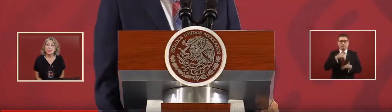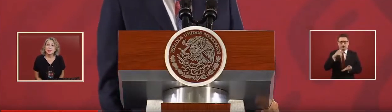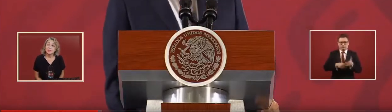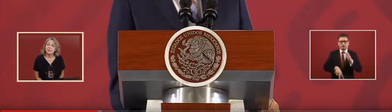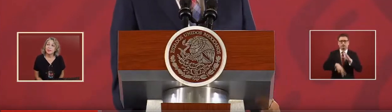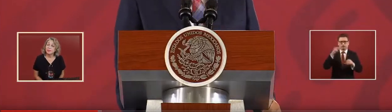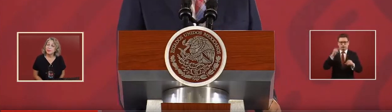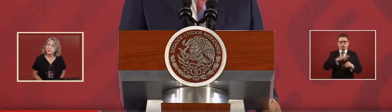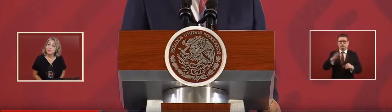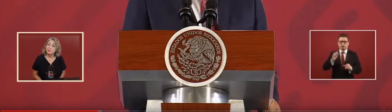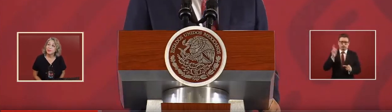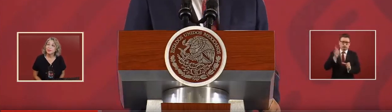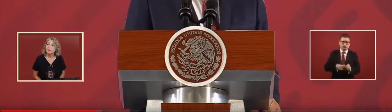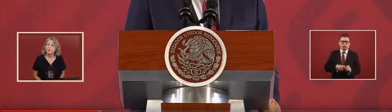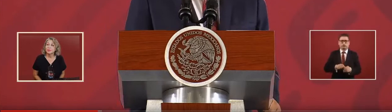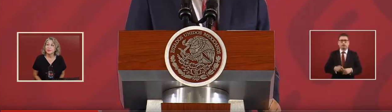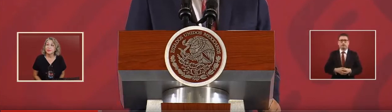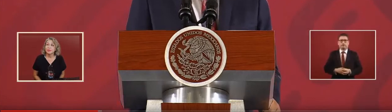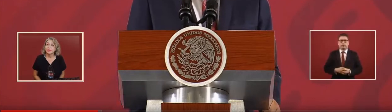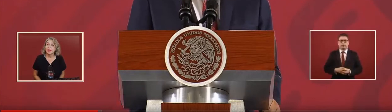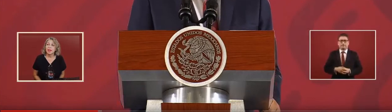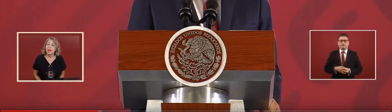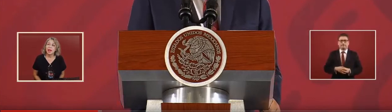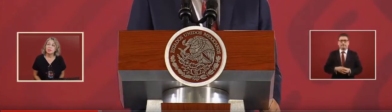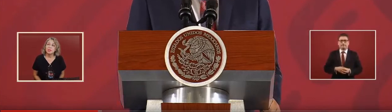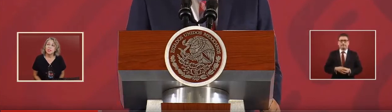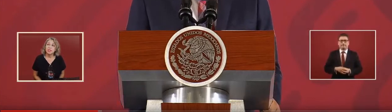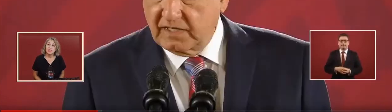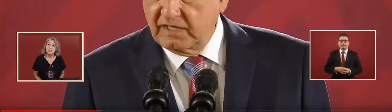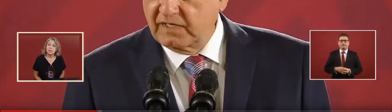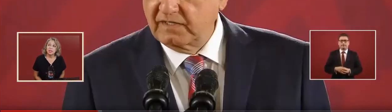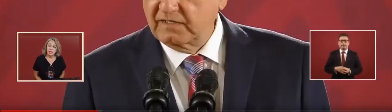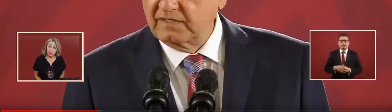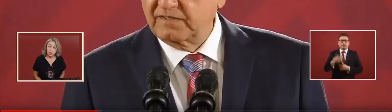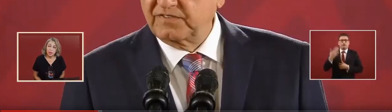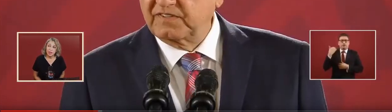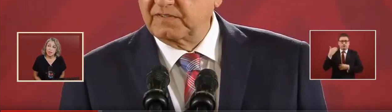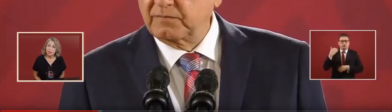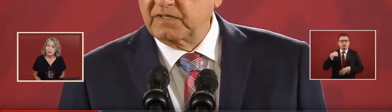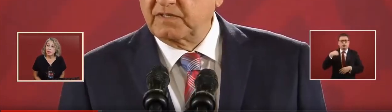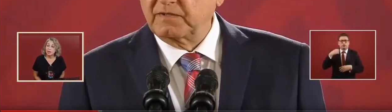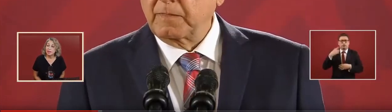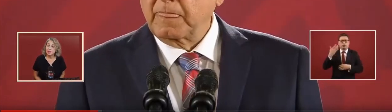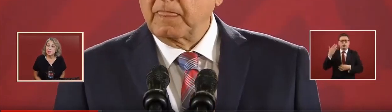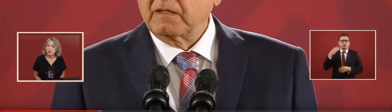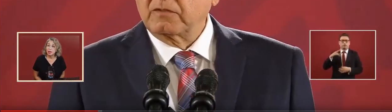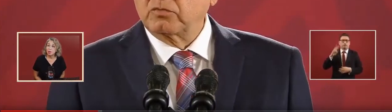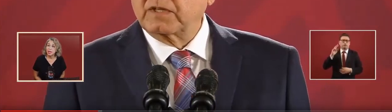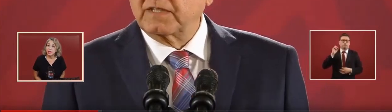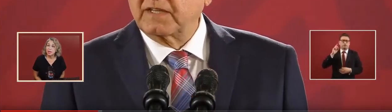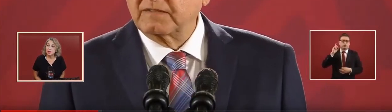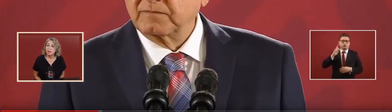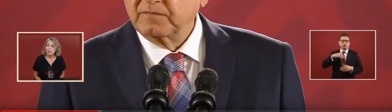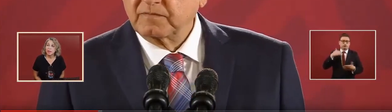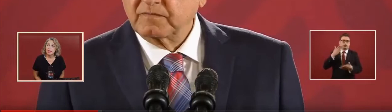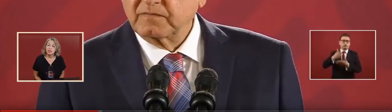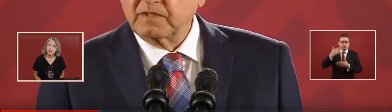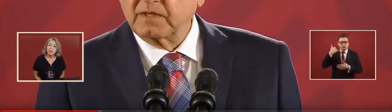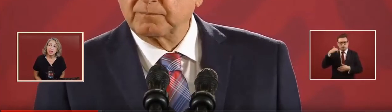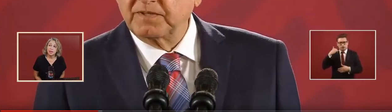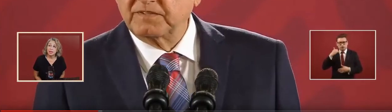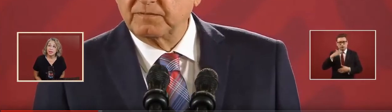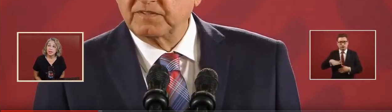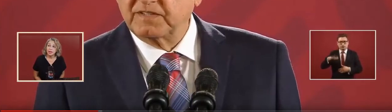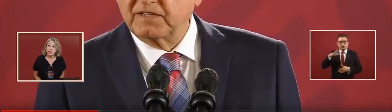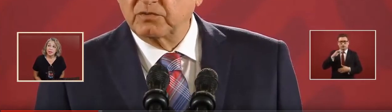I was just in Guajira this weekend in Yucatan, in Tepeche,